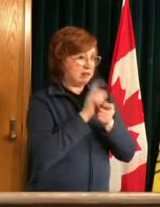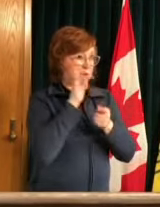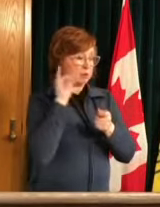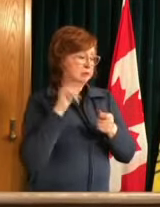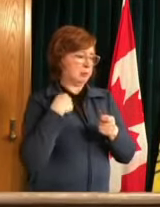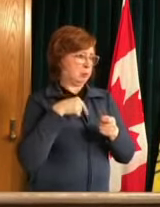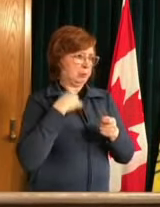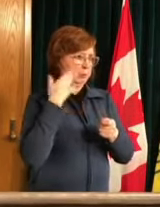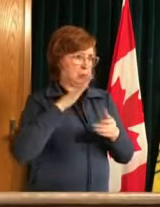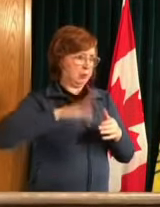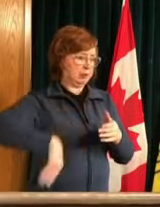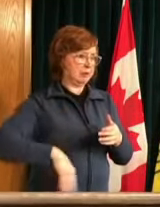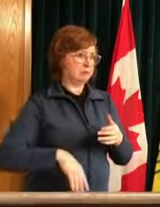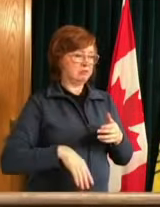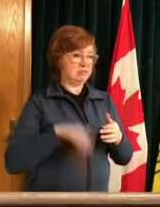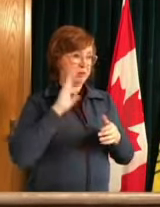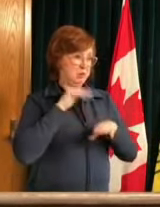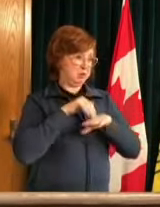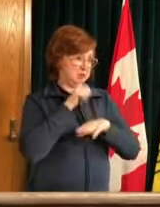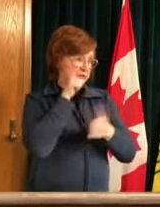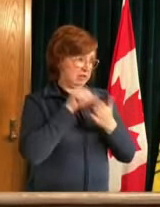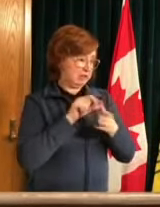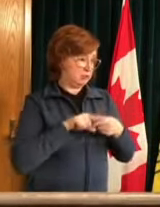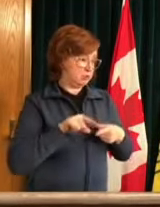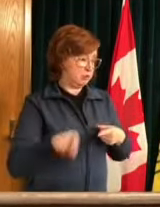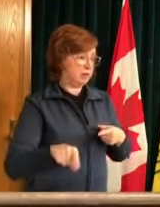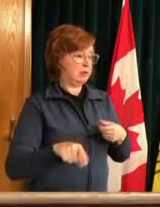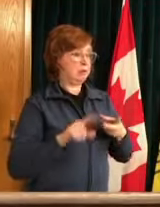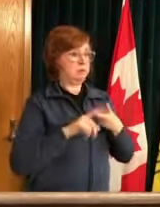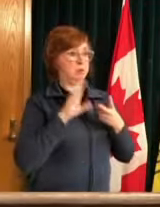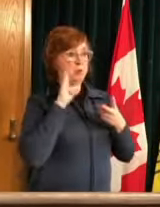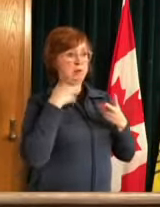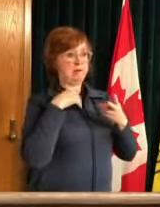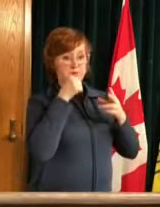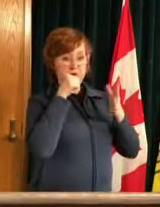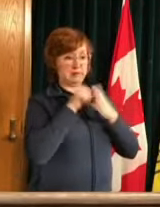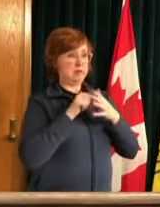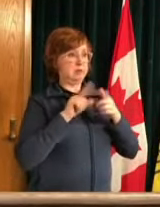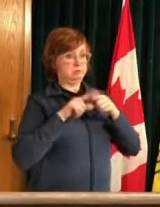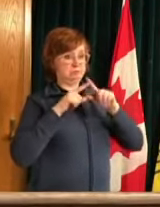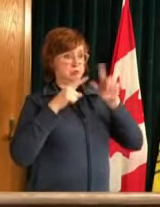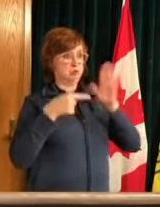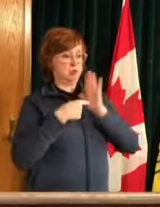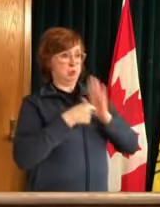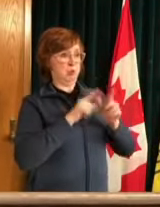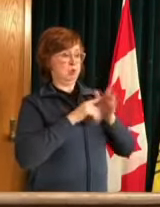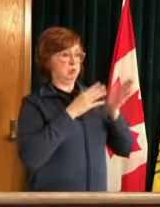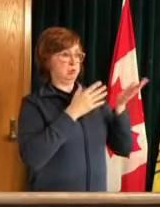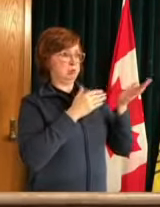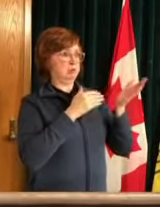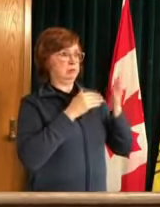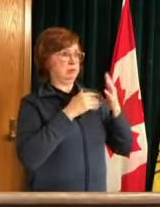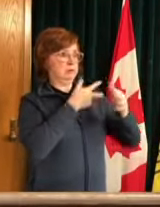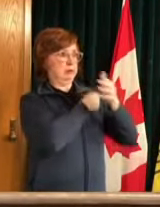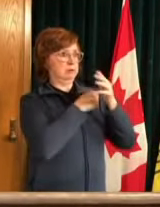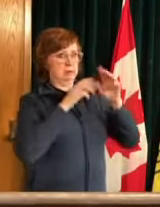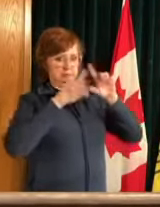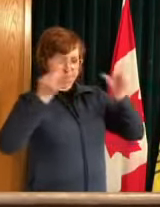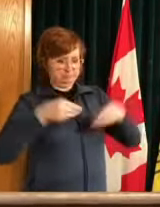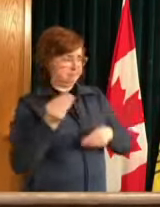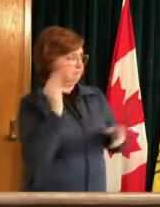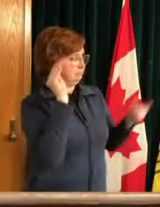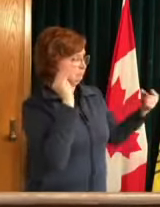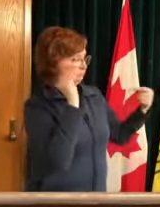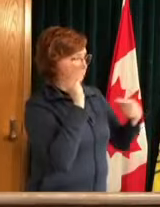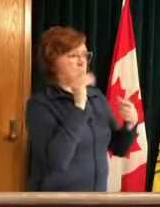look like whether it's a letter uh you know letter of employment from their employer that they could present to ensure that they would be able to make their appointment either